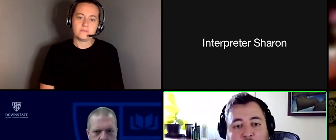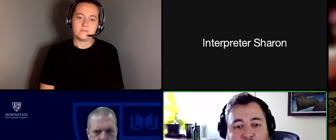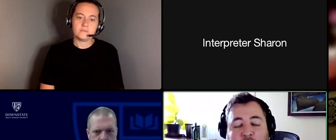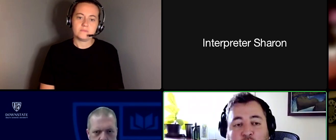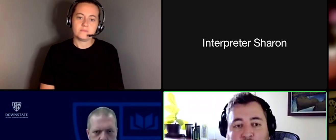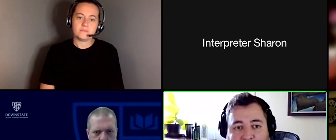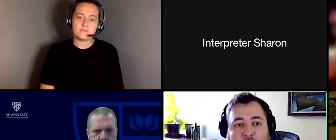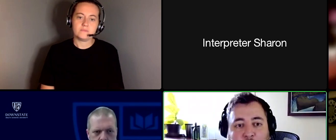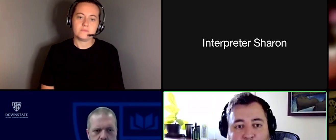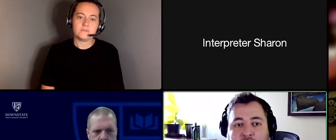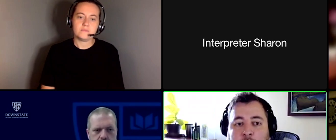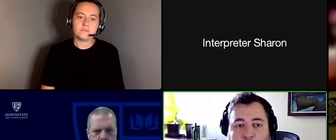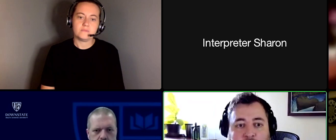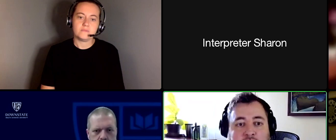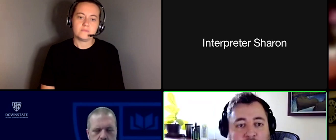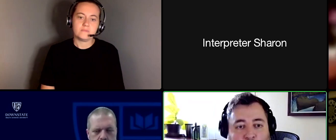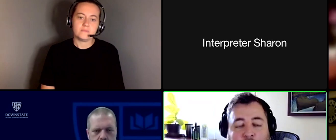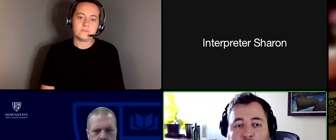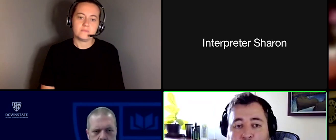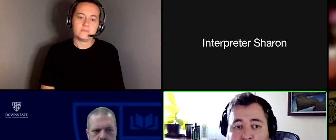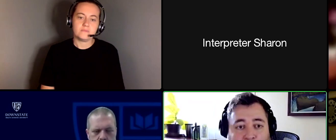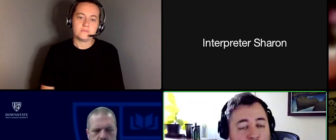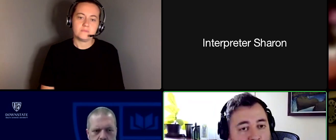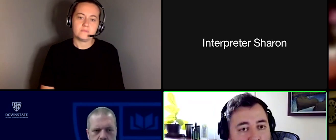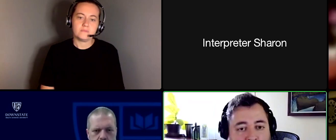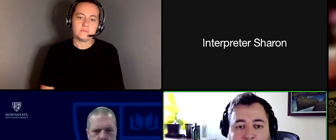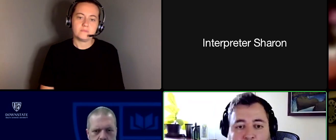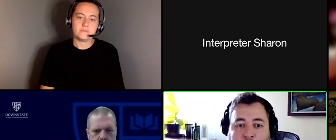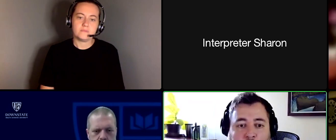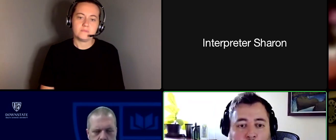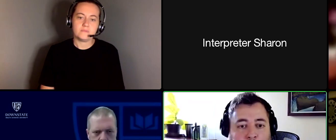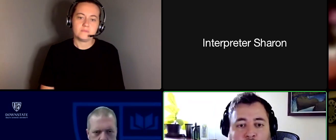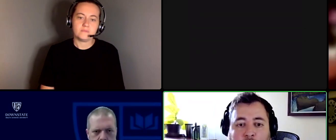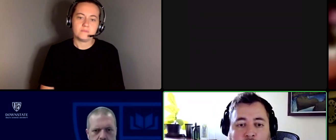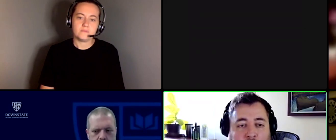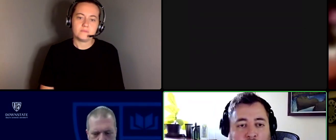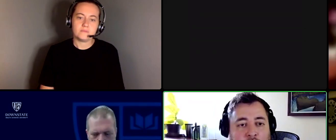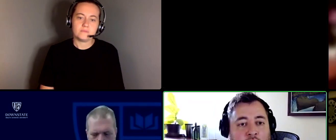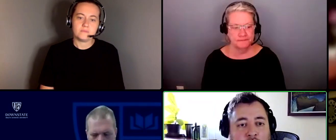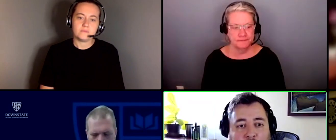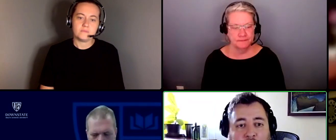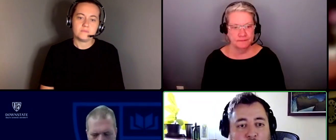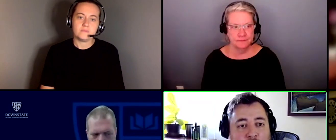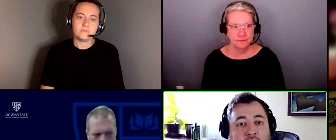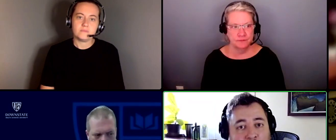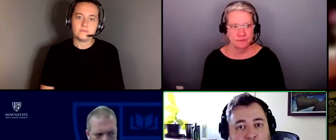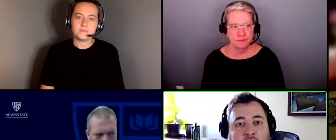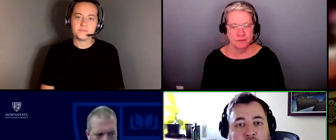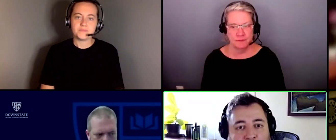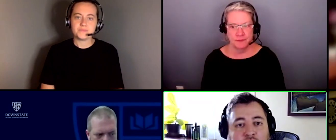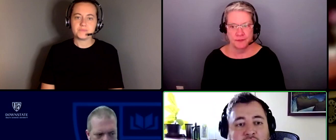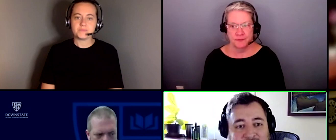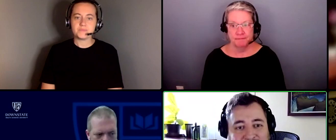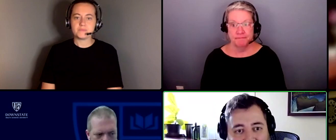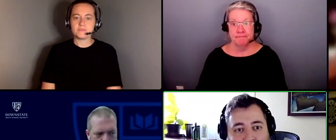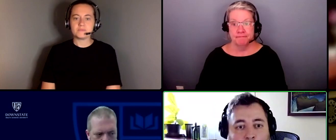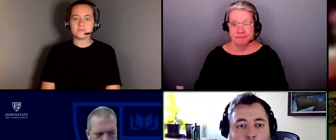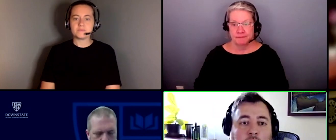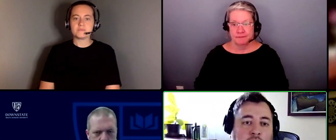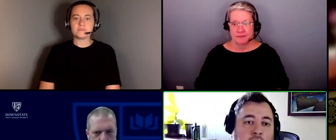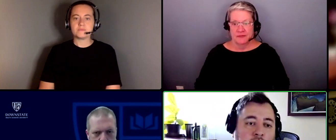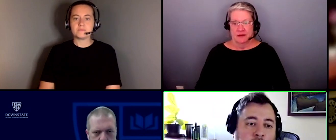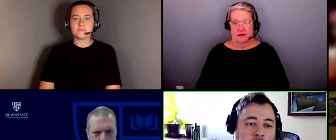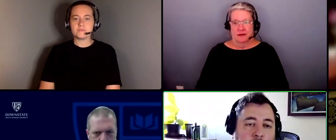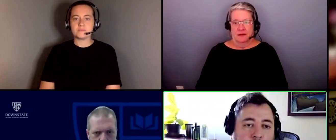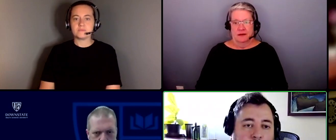that flexibility really helps people stick around especially students especially people who are actually dealing with diversity now